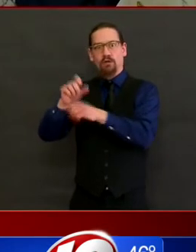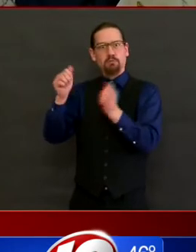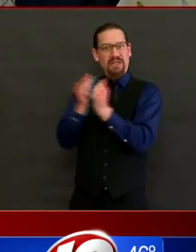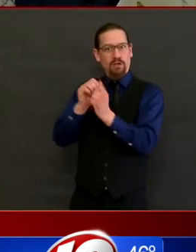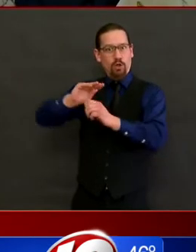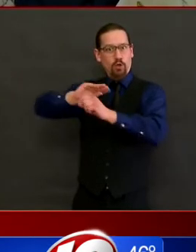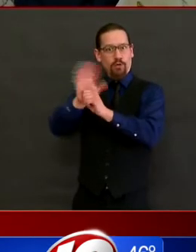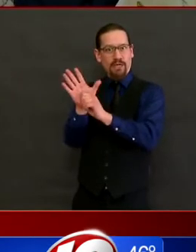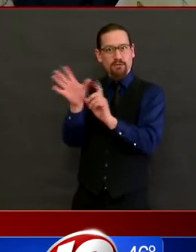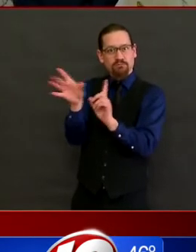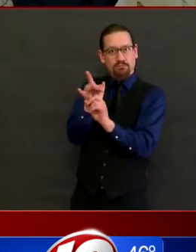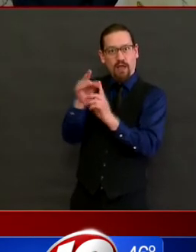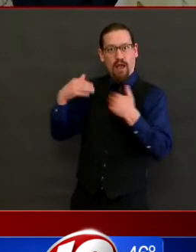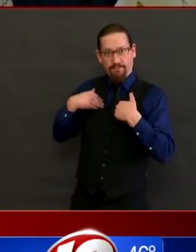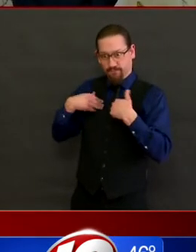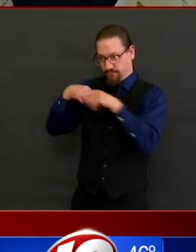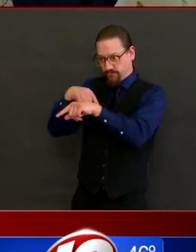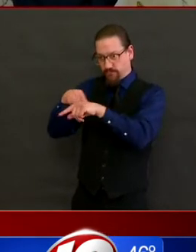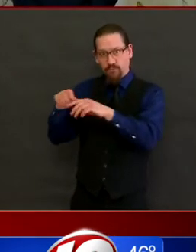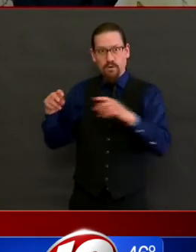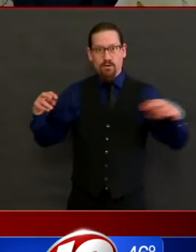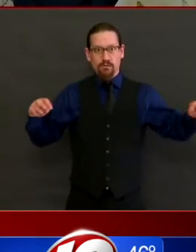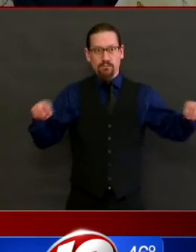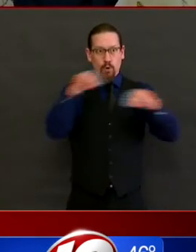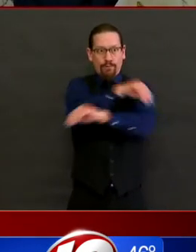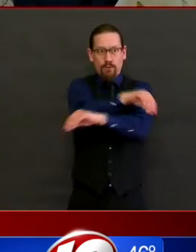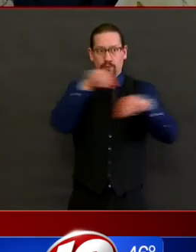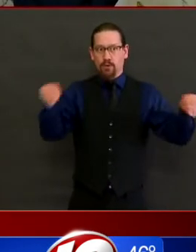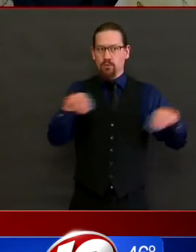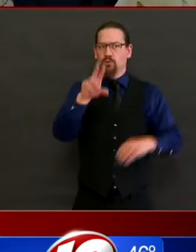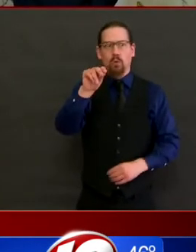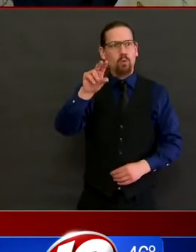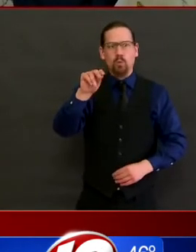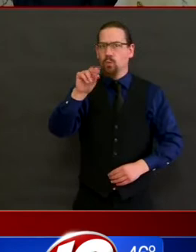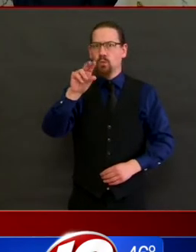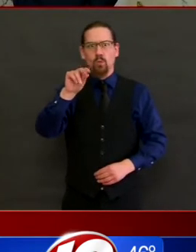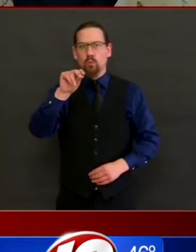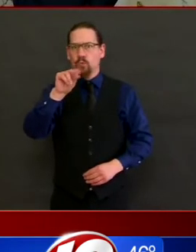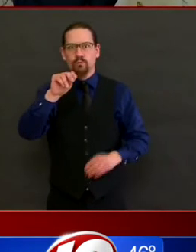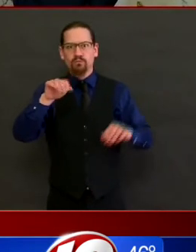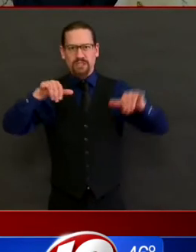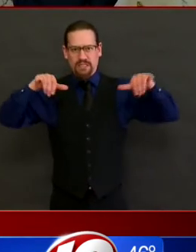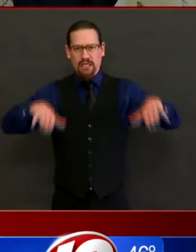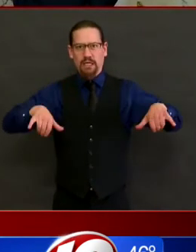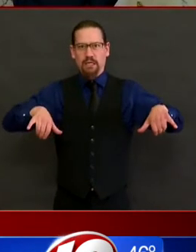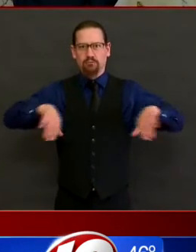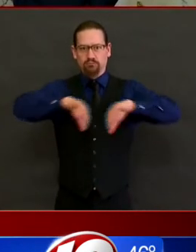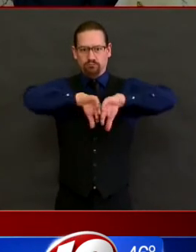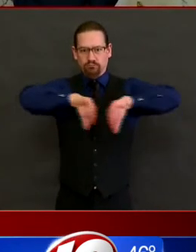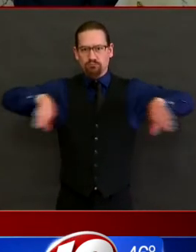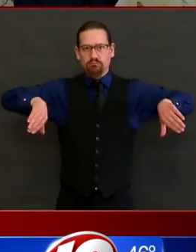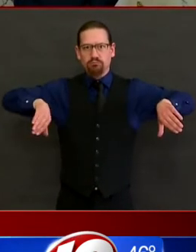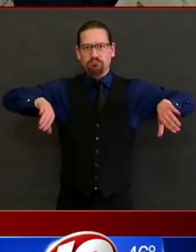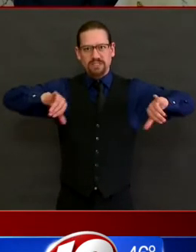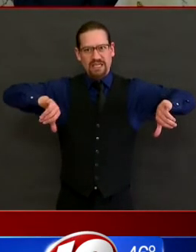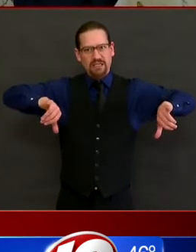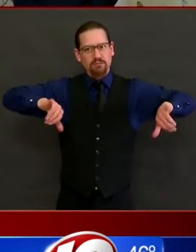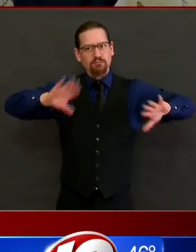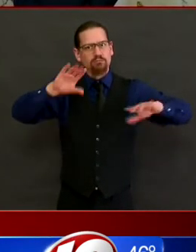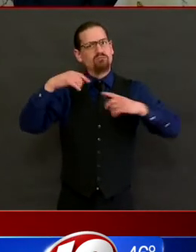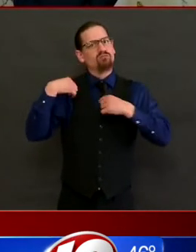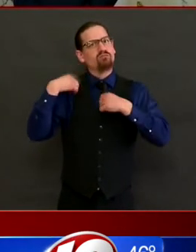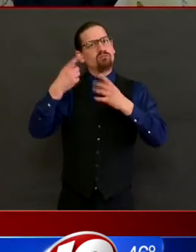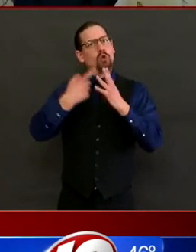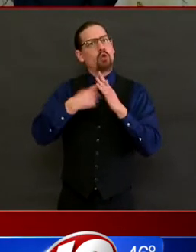COVID-19. That's been the case and that will continue to be the case going forward even with Oak Hill designated